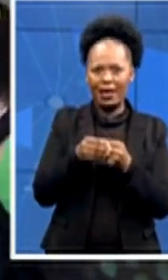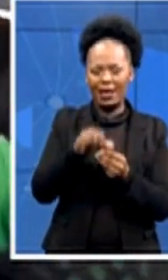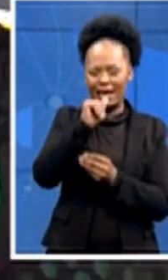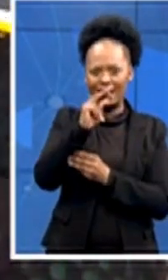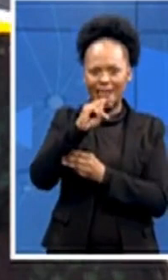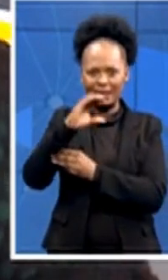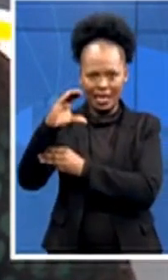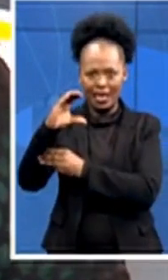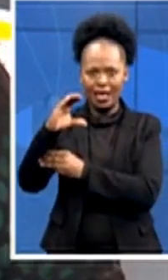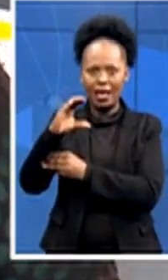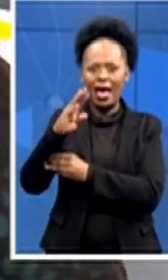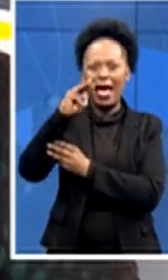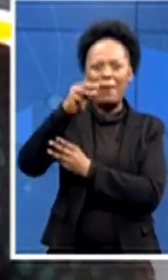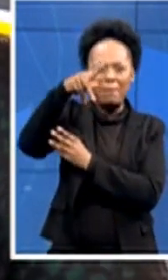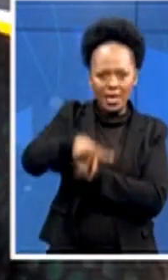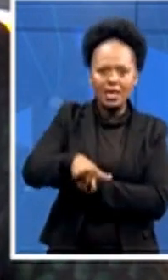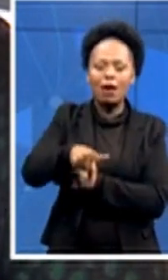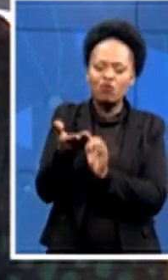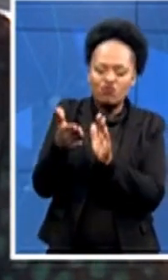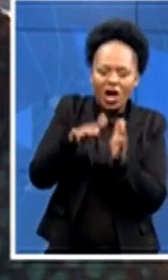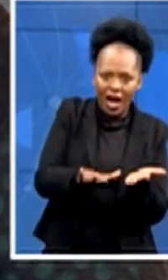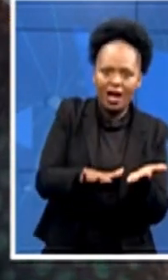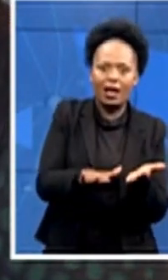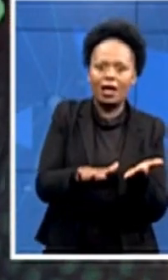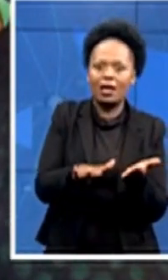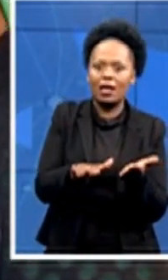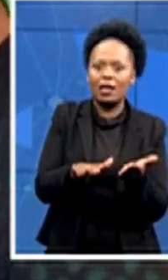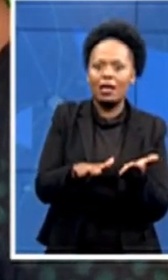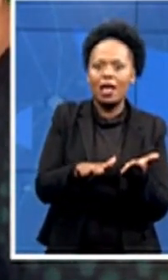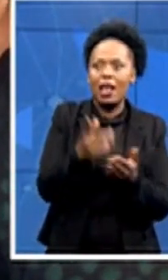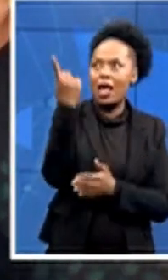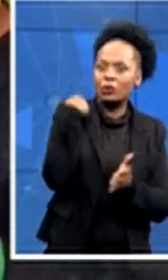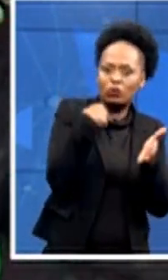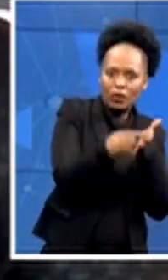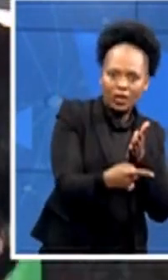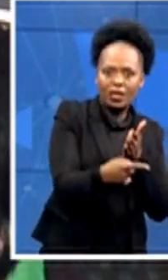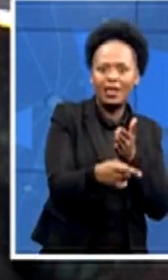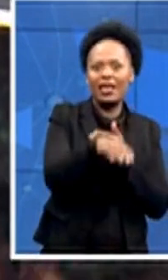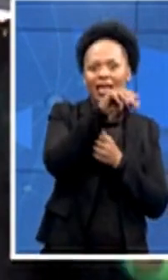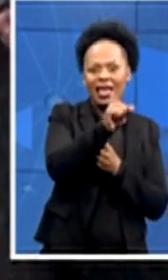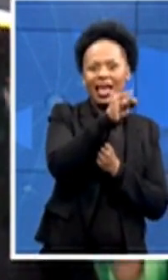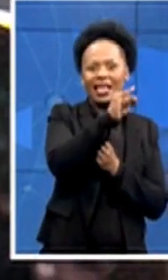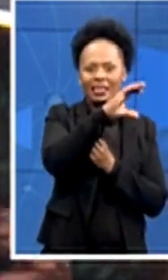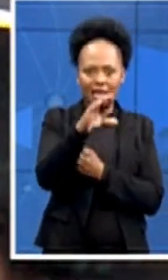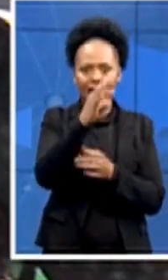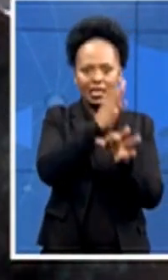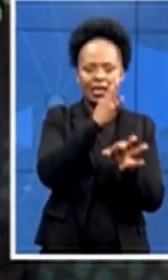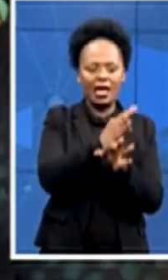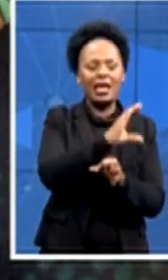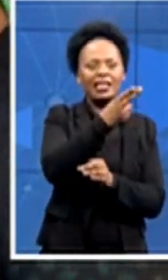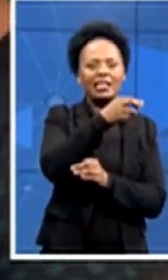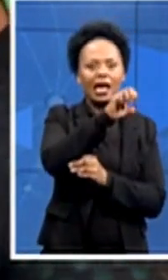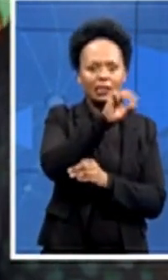Last week, a member of the AIC, a member of AIC,